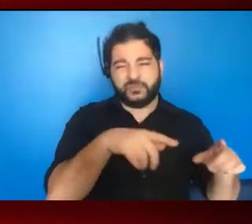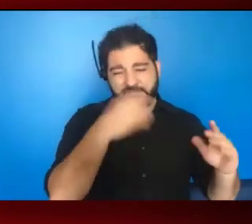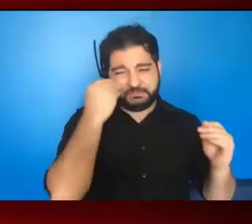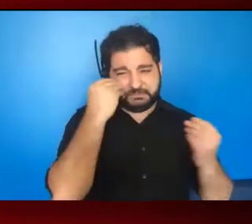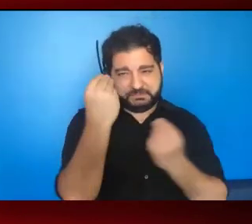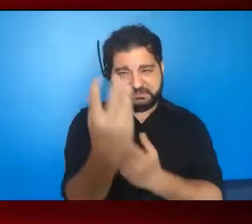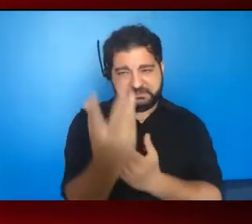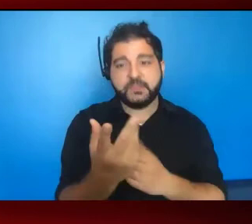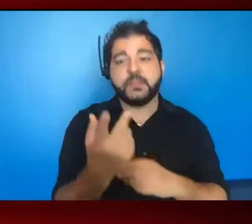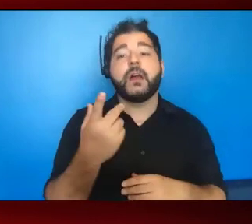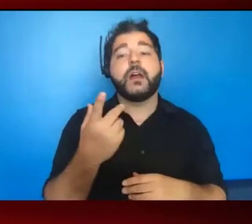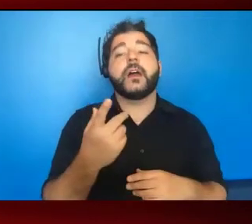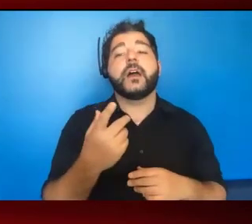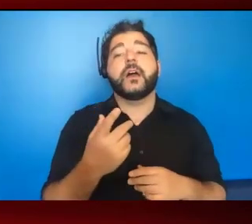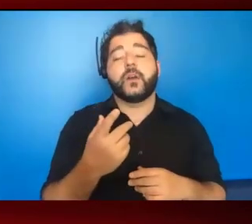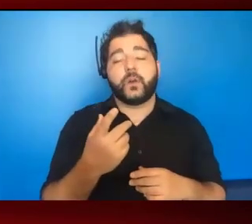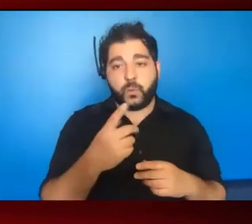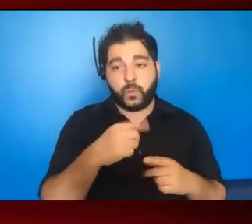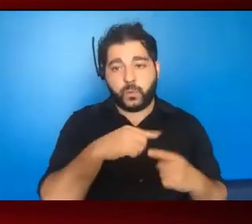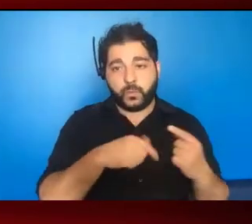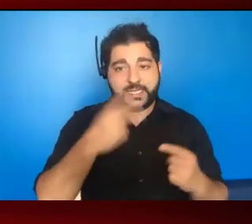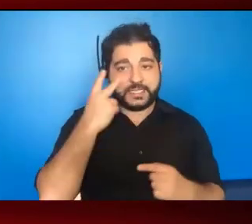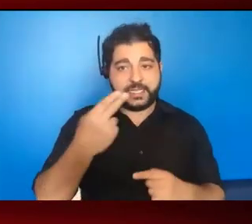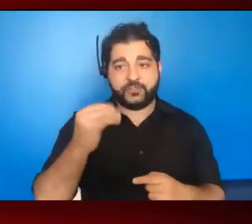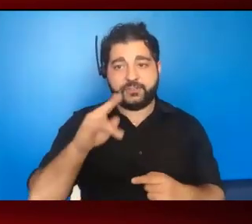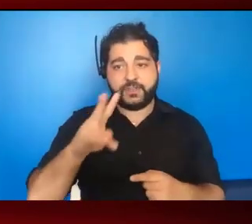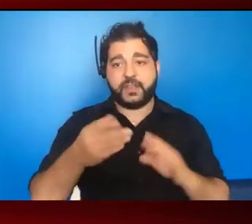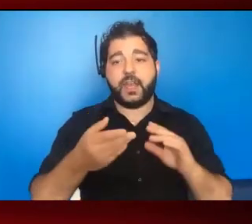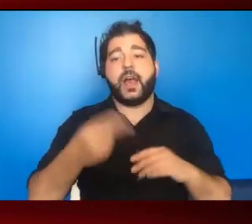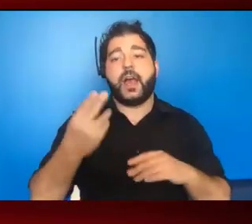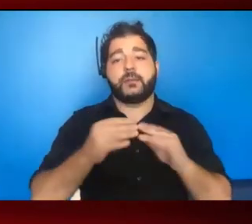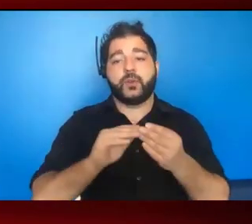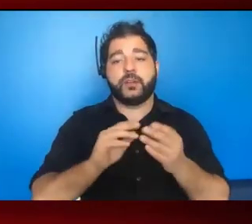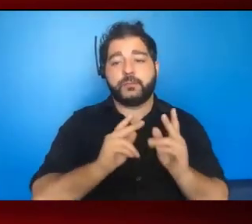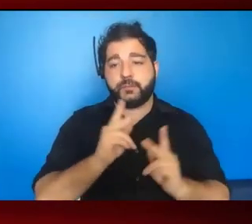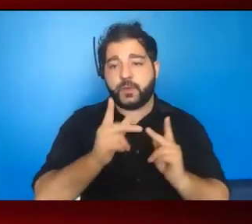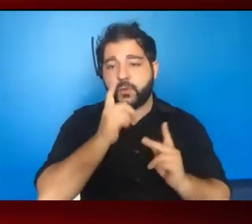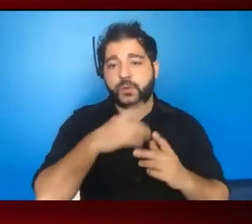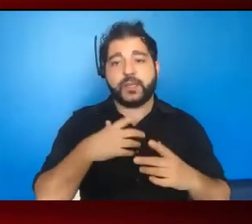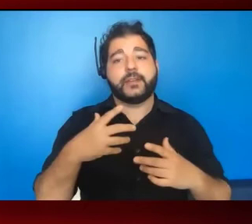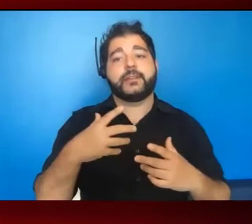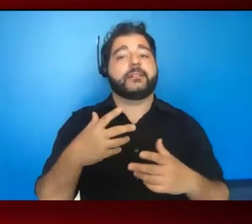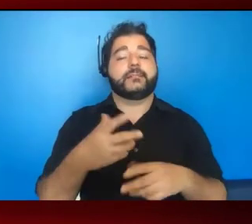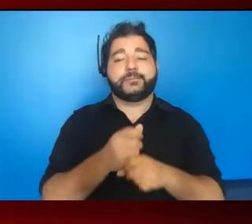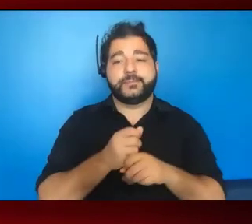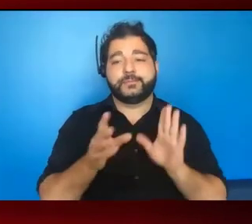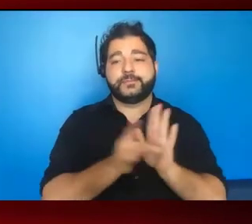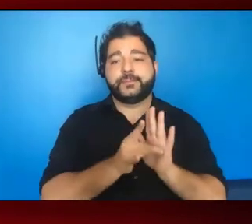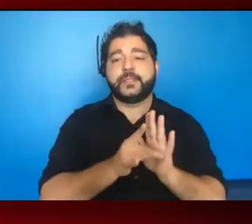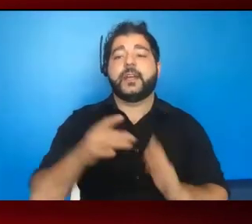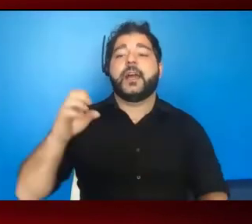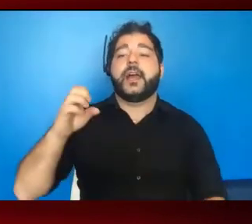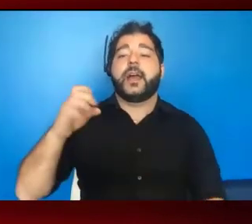very often when we see HIV, there's also a high number of humans who are getting diagnosed with viral hepatitis. These syndemics